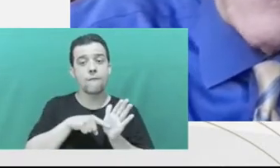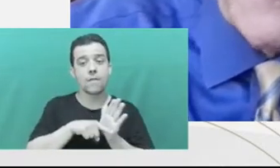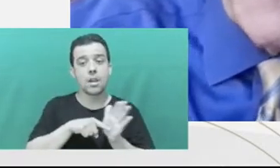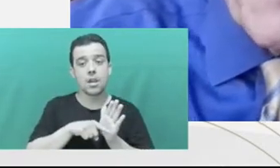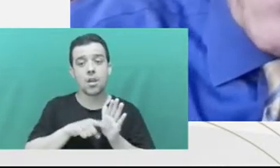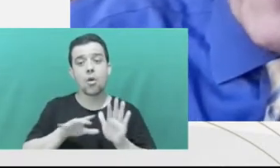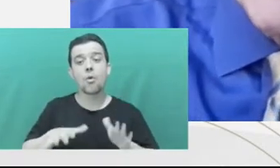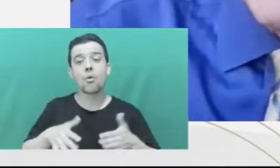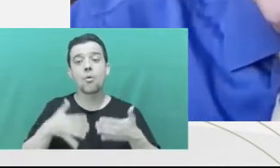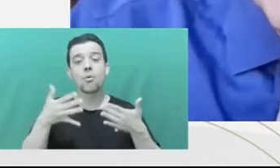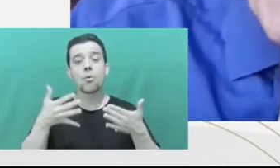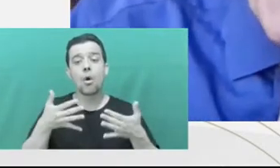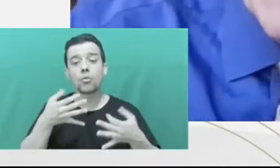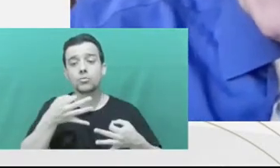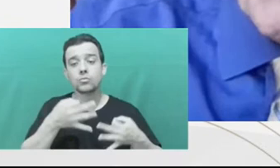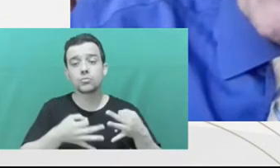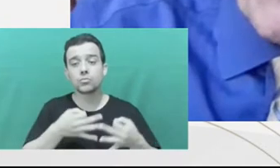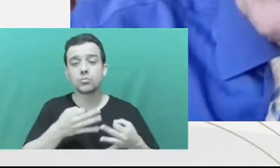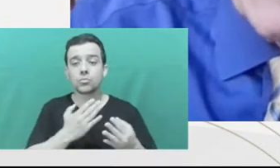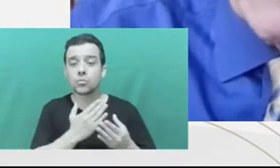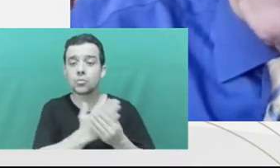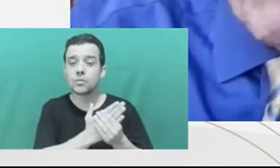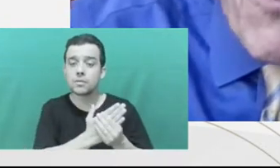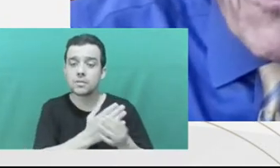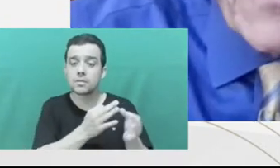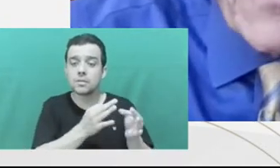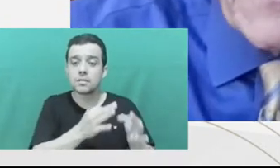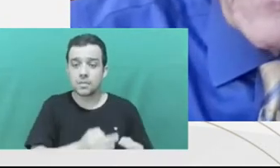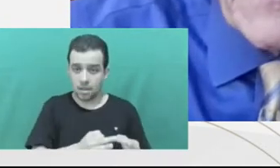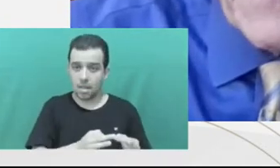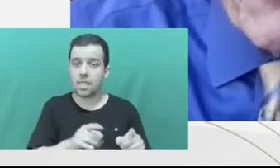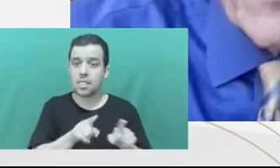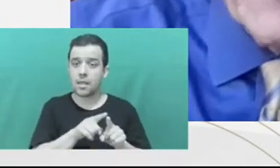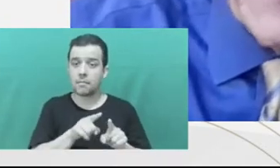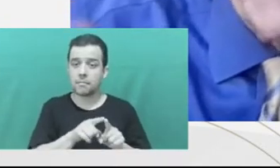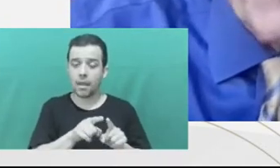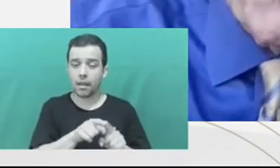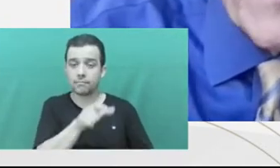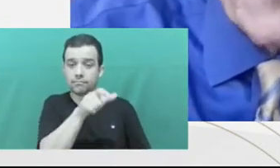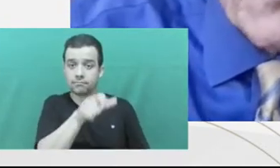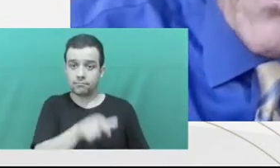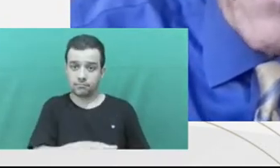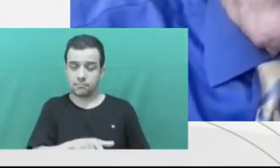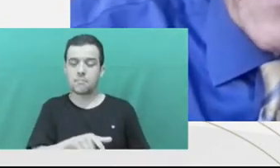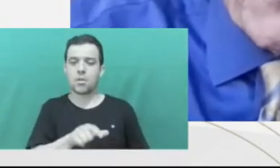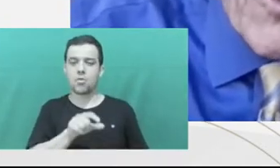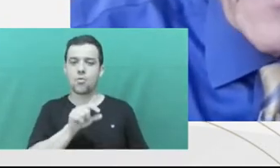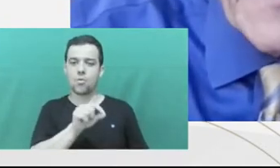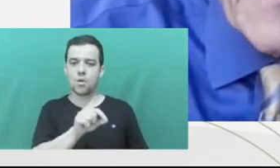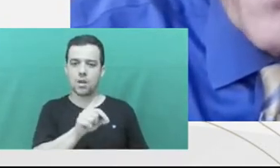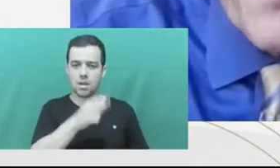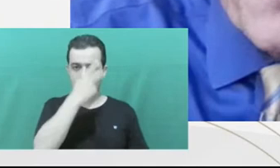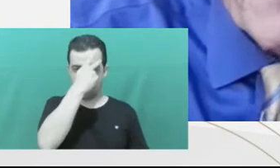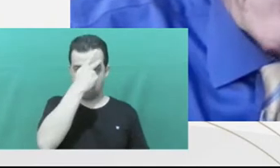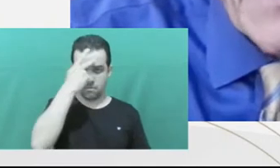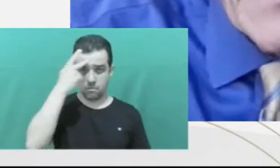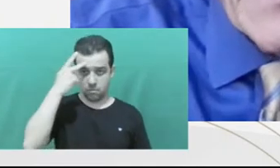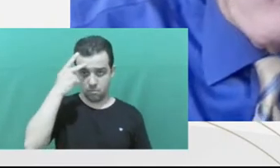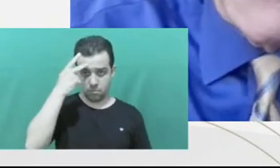plead guilty that they are getting a reduction from the proper sentence that they would get if they went to trial and lost.